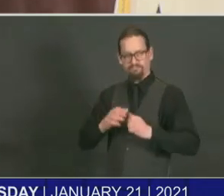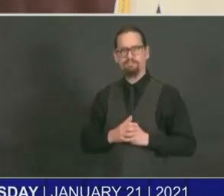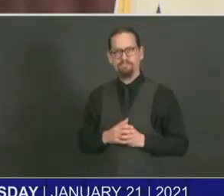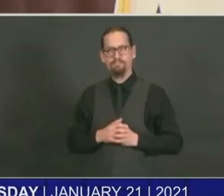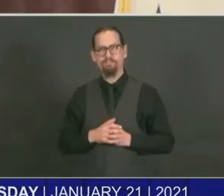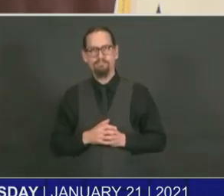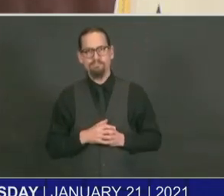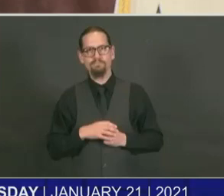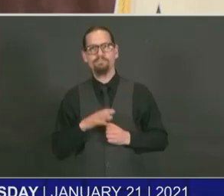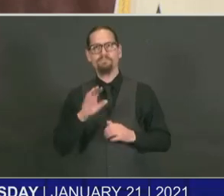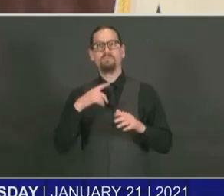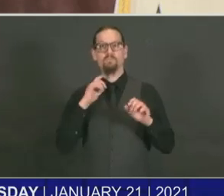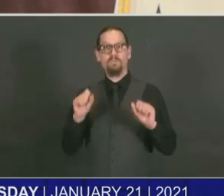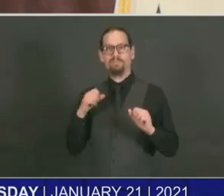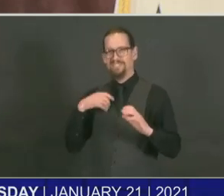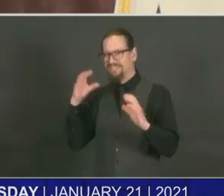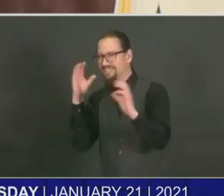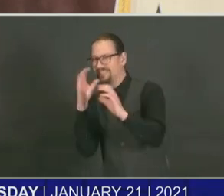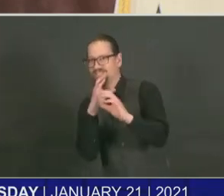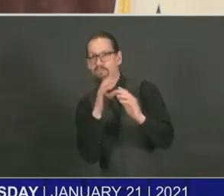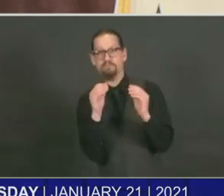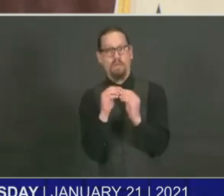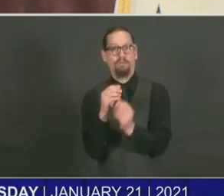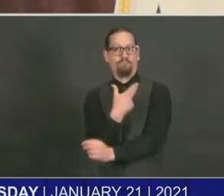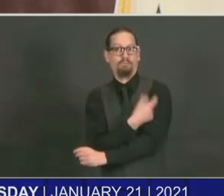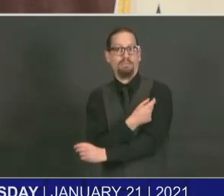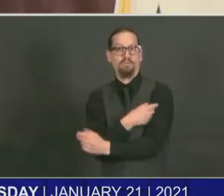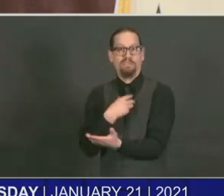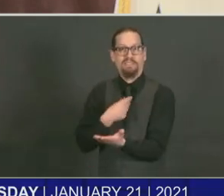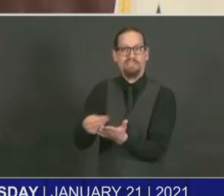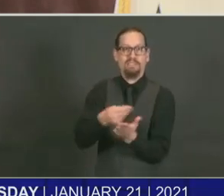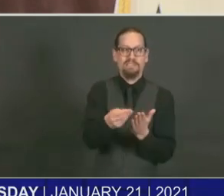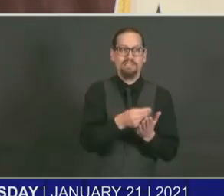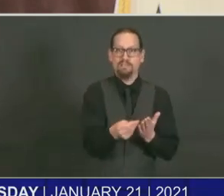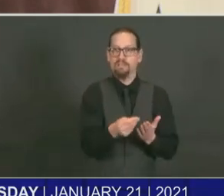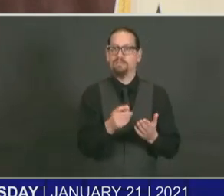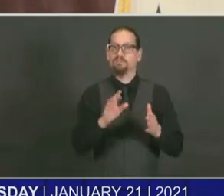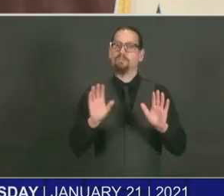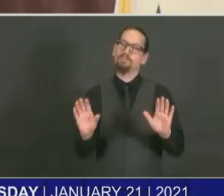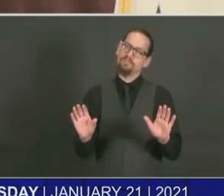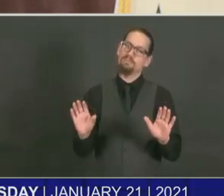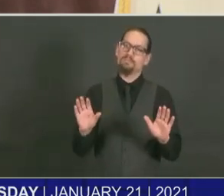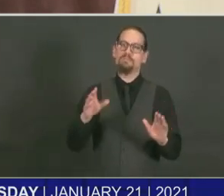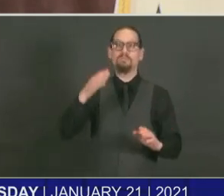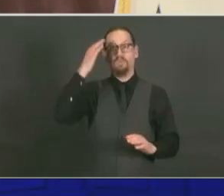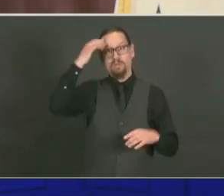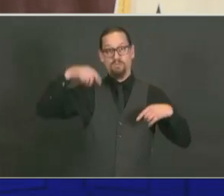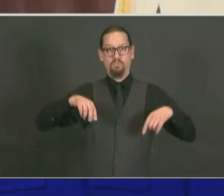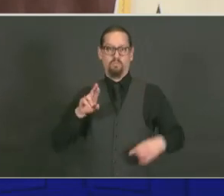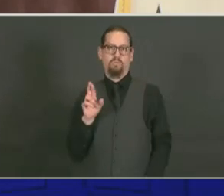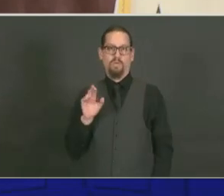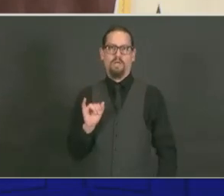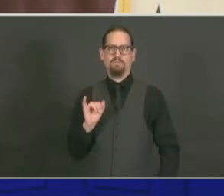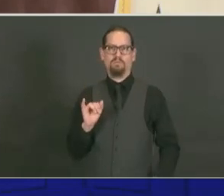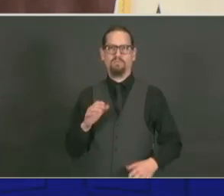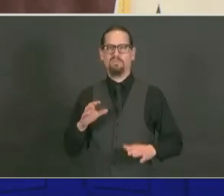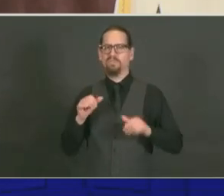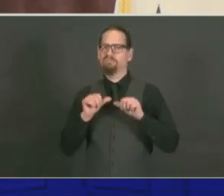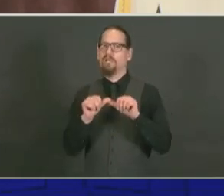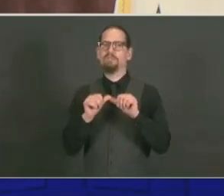had to obtain additional vaccine, you can, you know, know for sure that Rhode Island has explored.